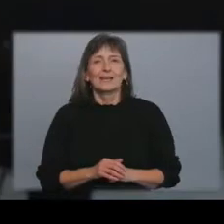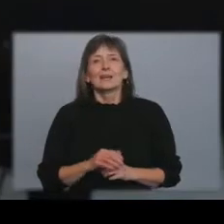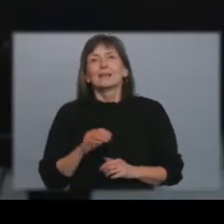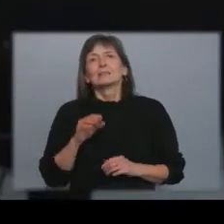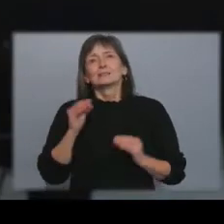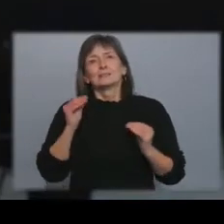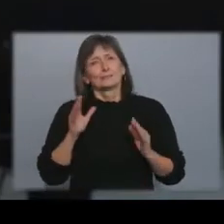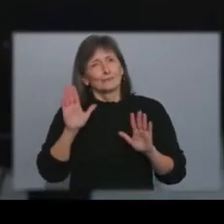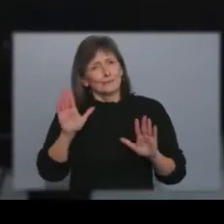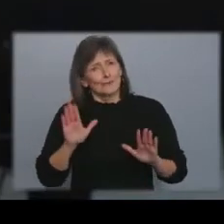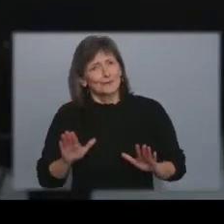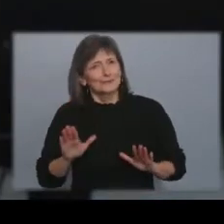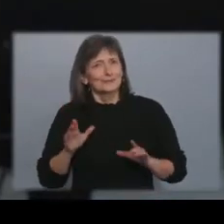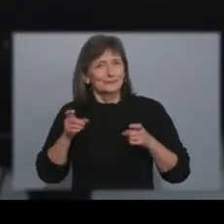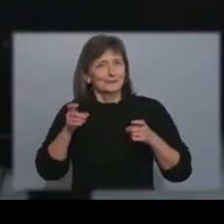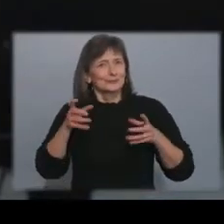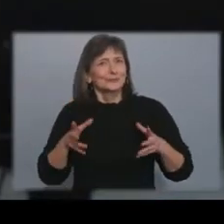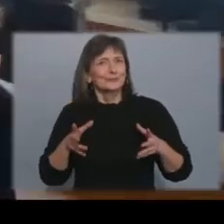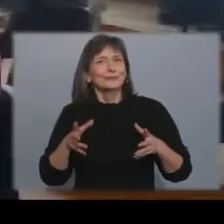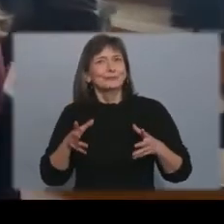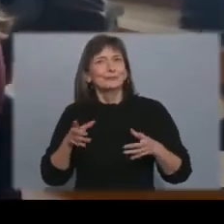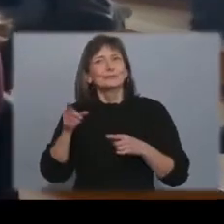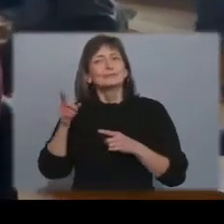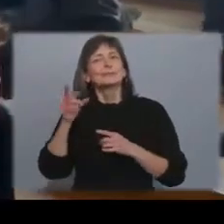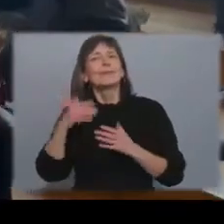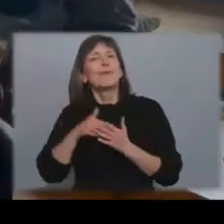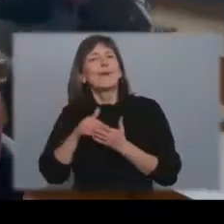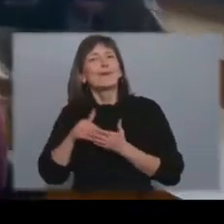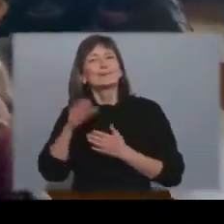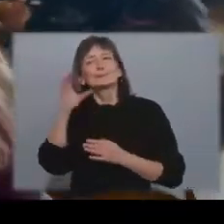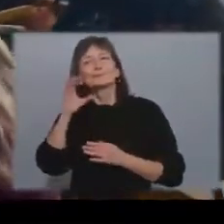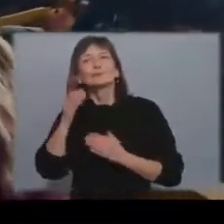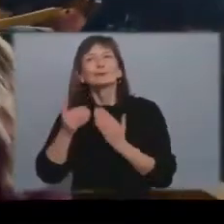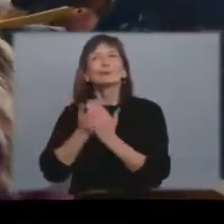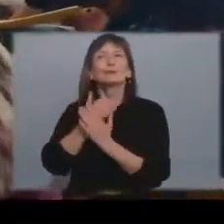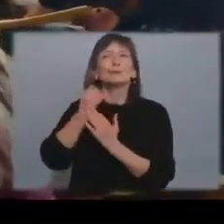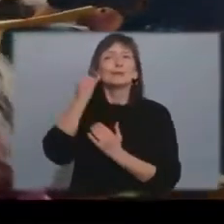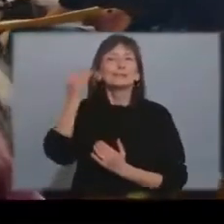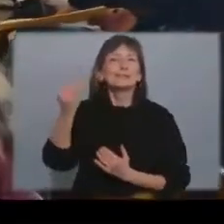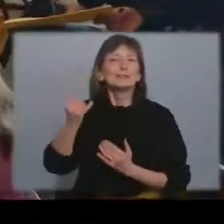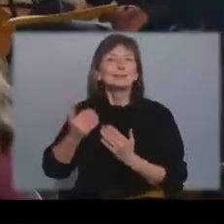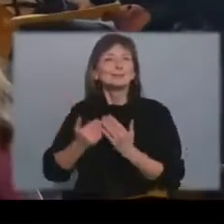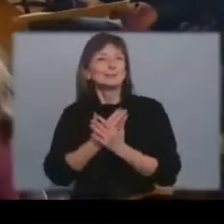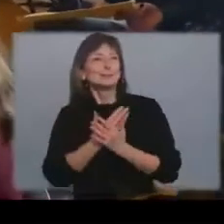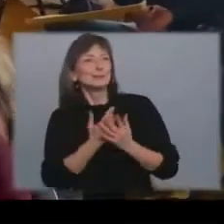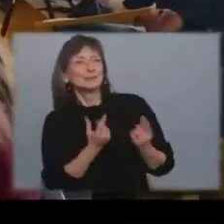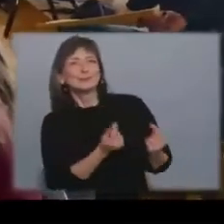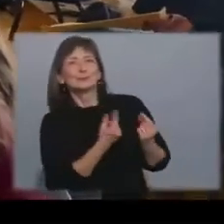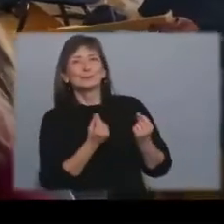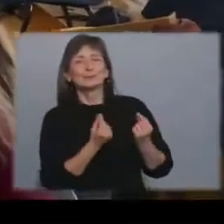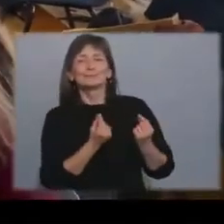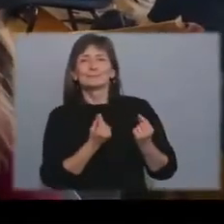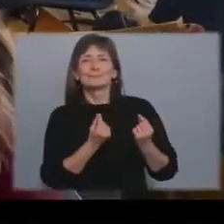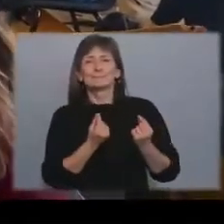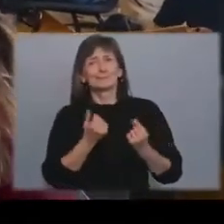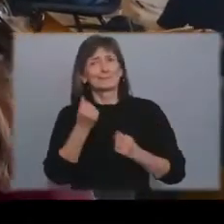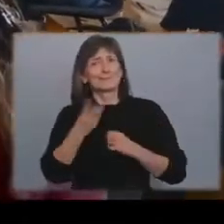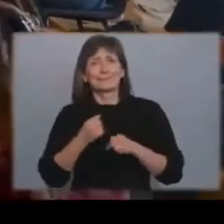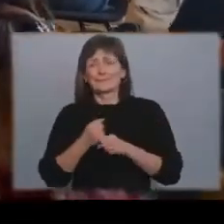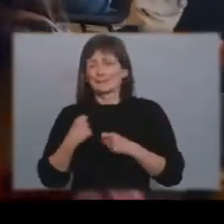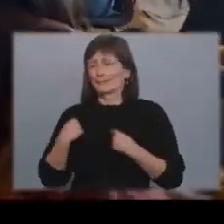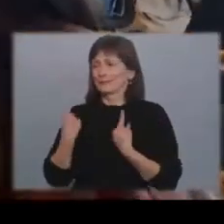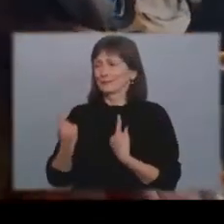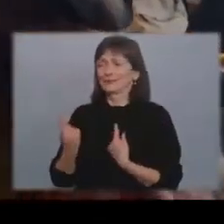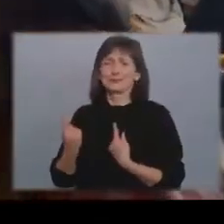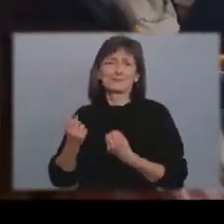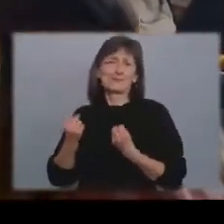and he's always looking for ways to give us new opportunities and try new things and like this video is just one example of the many things we've done over the past couple years